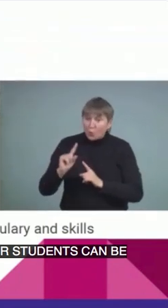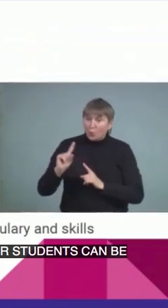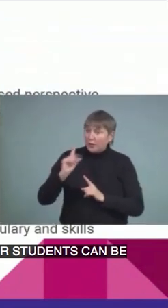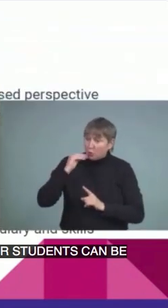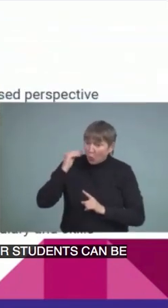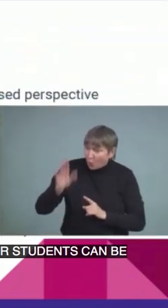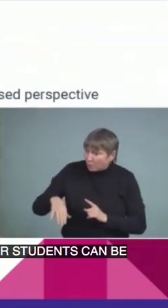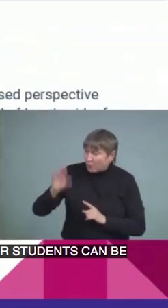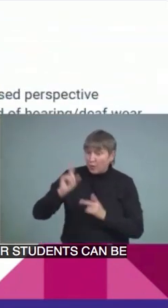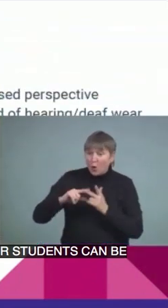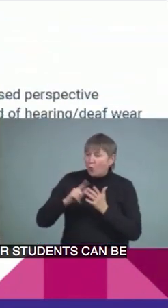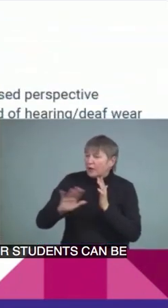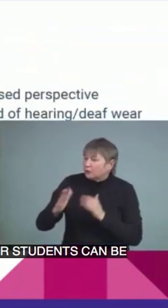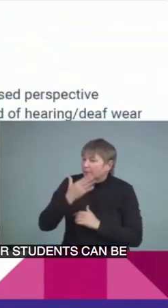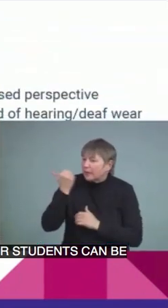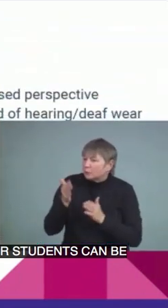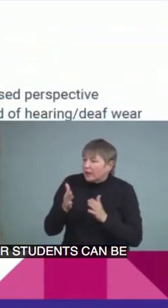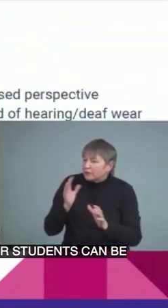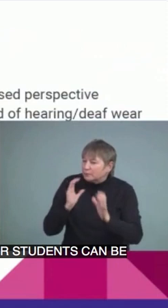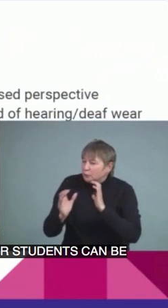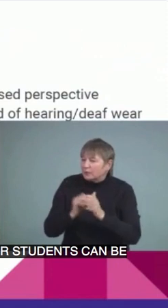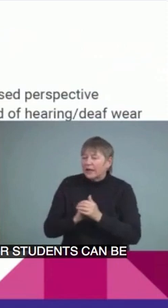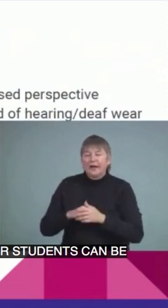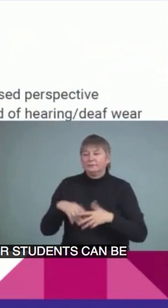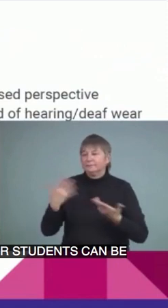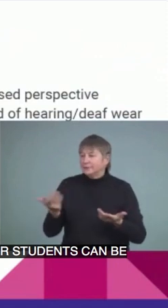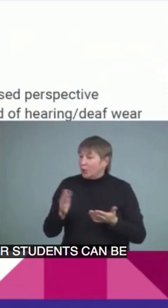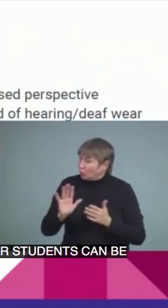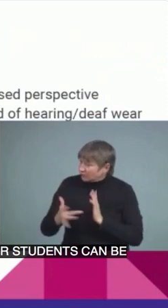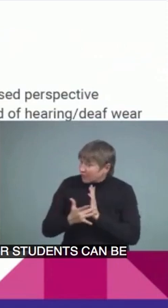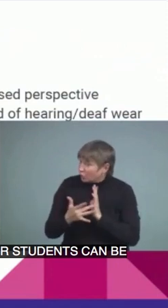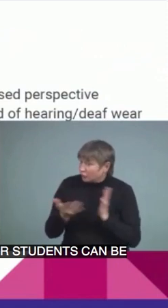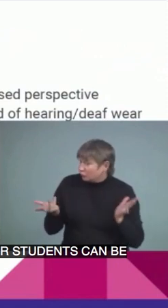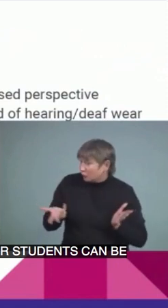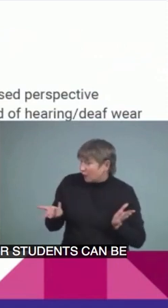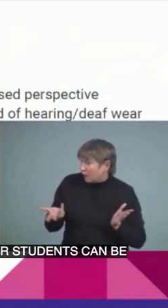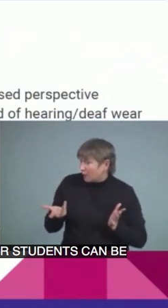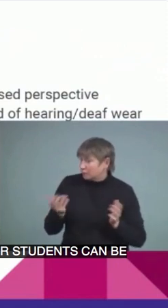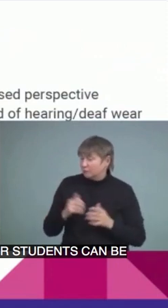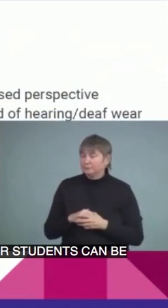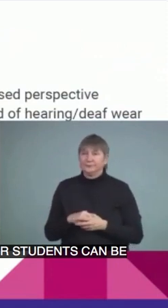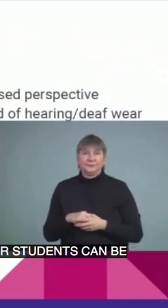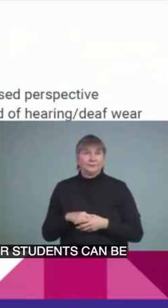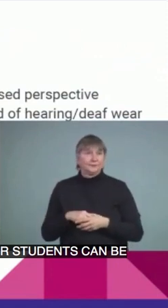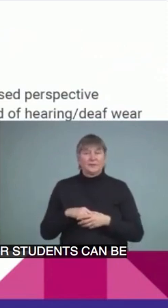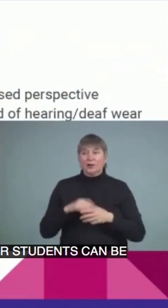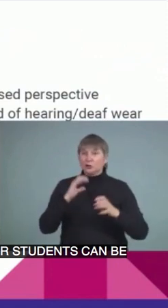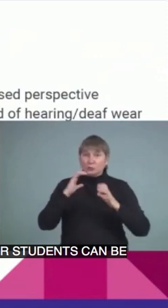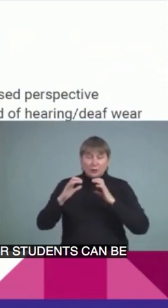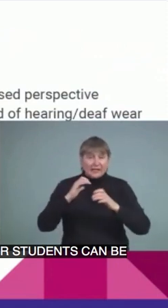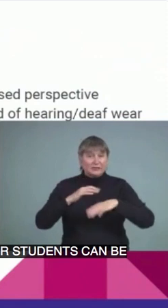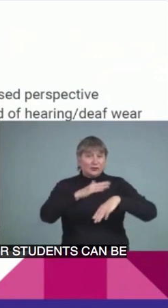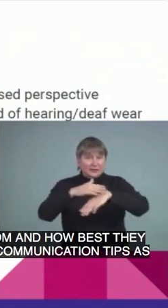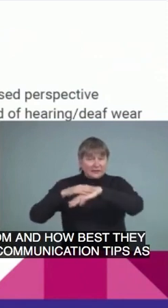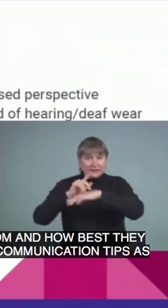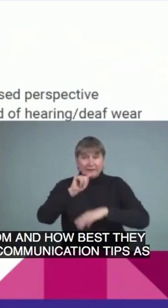they communicate and that what technology they're using, communication tips as well. We